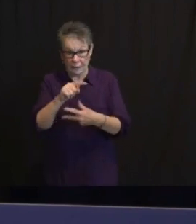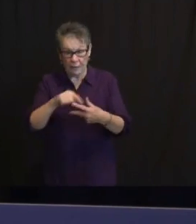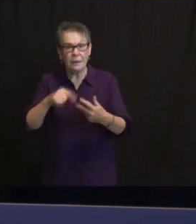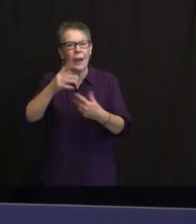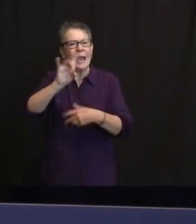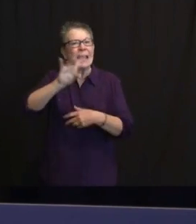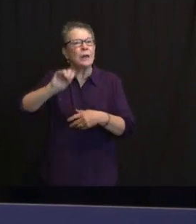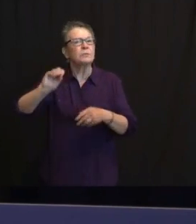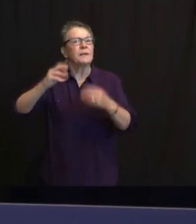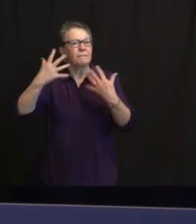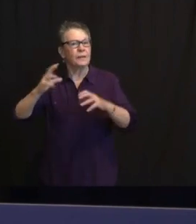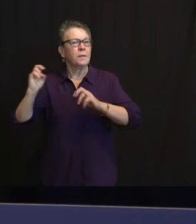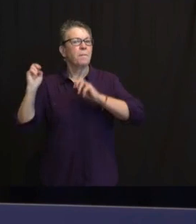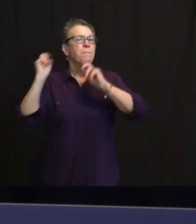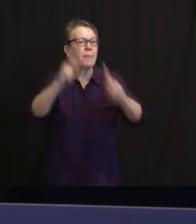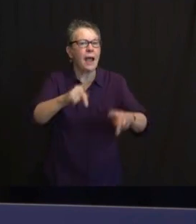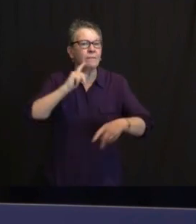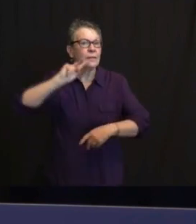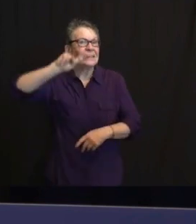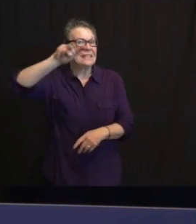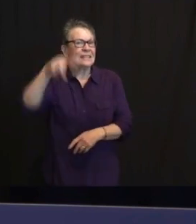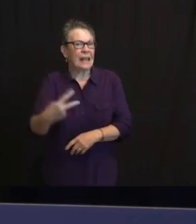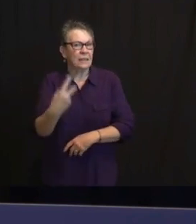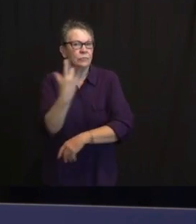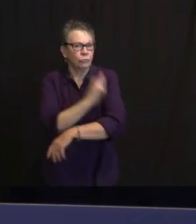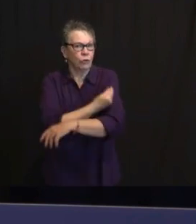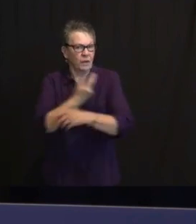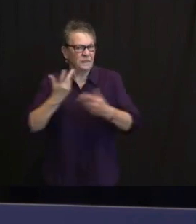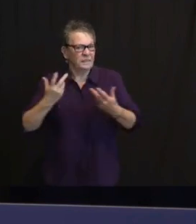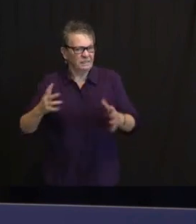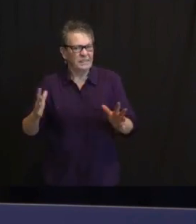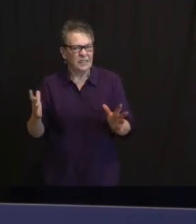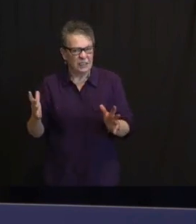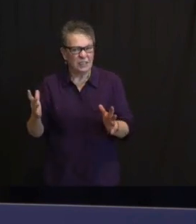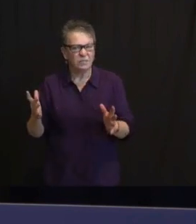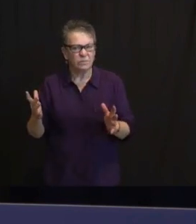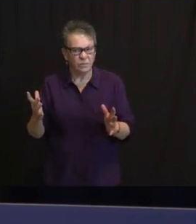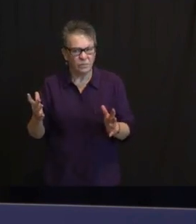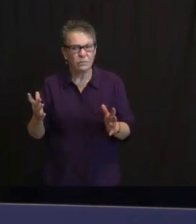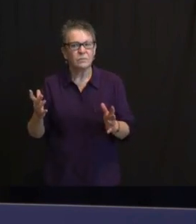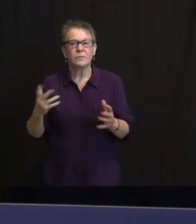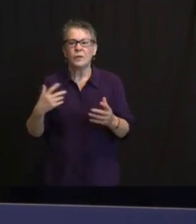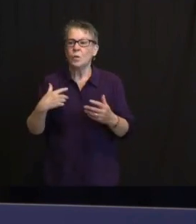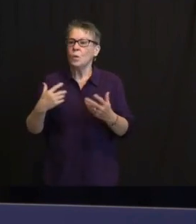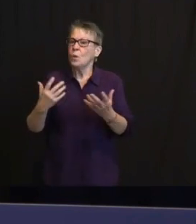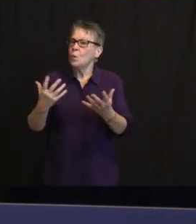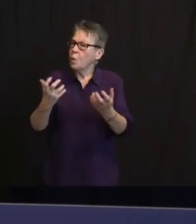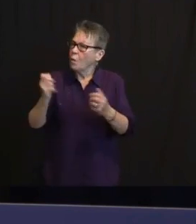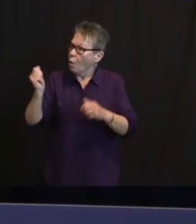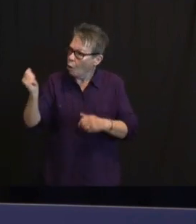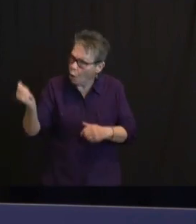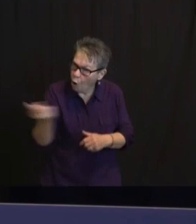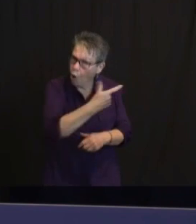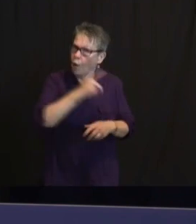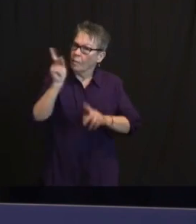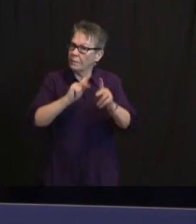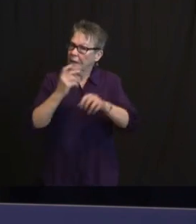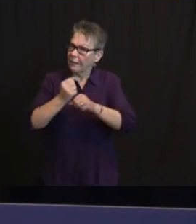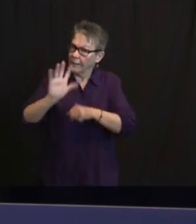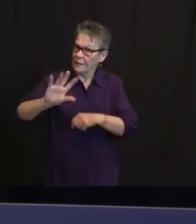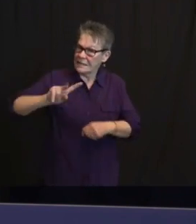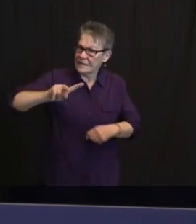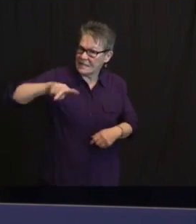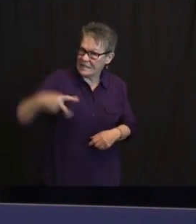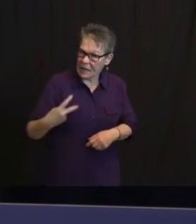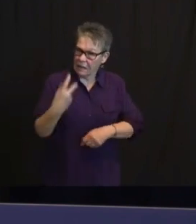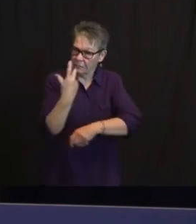EVERYONE TO ENSURE THEY RECEIVED THEIR SECOND DOSE IN ORDER TO GET THE BEST PROTECTION AGAINST COVID-19. IT IS NOT KNOWN HOW EFFECTIVE